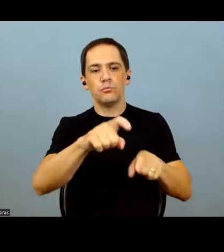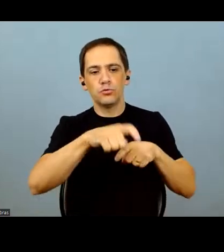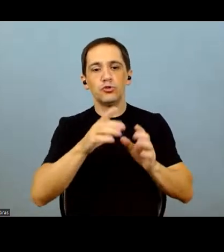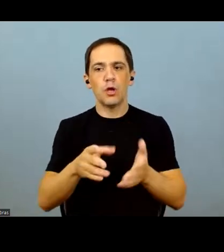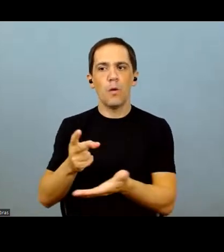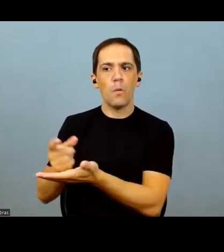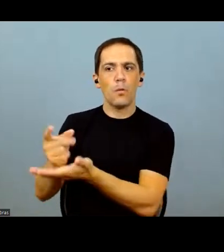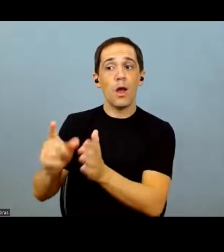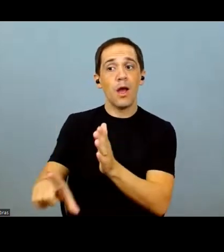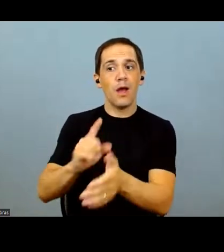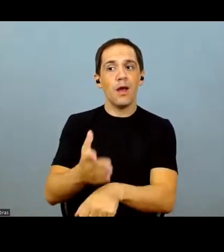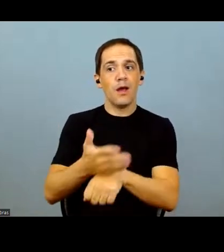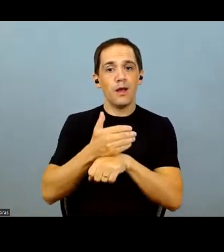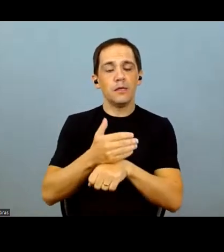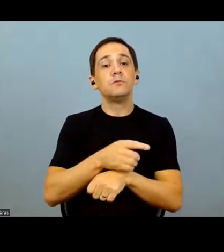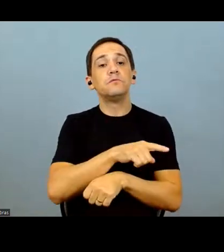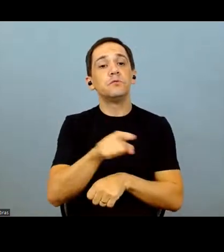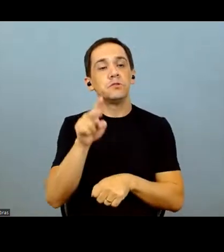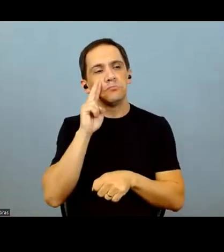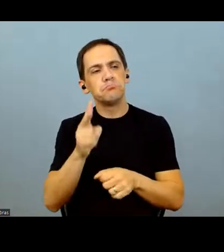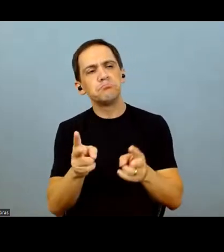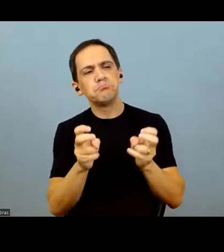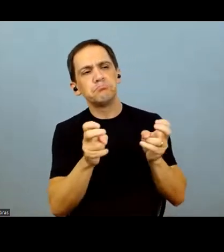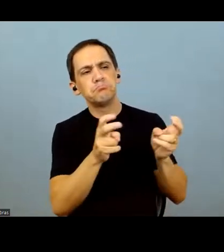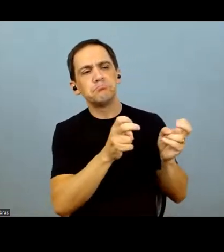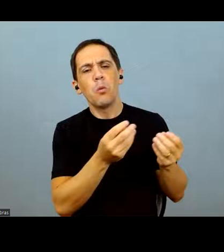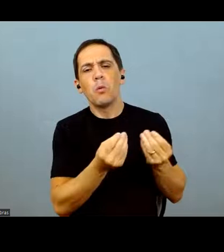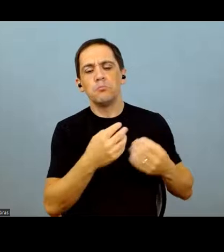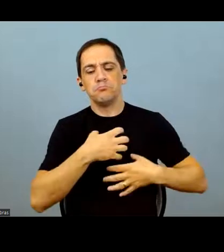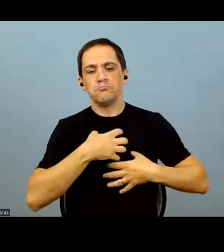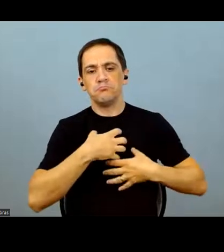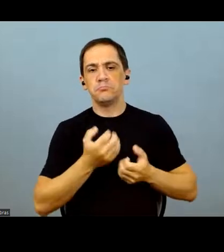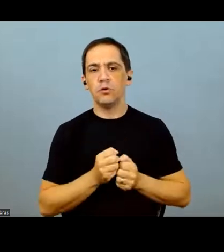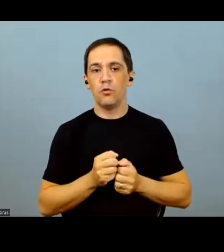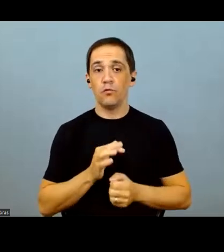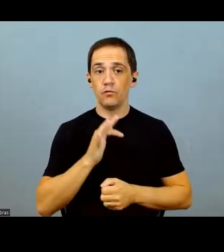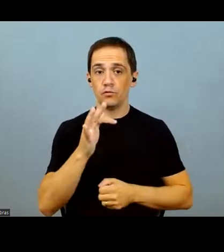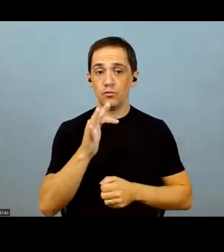making advanced purchases. So what do you envisage for this dynamic?